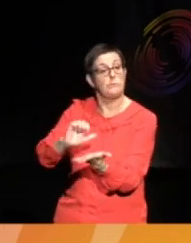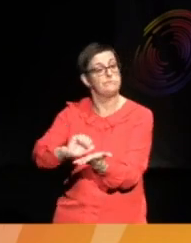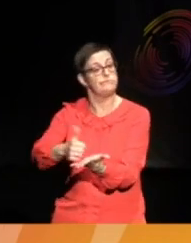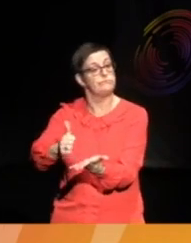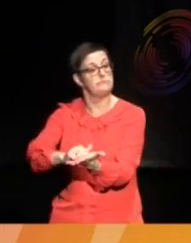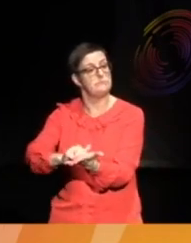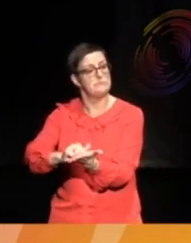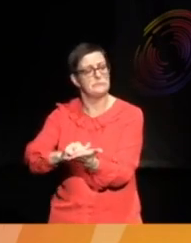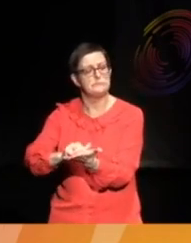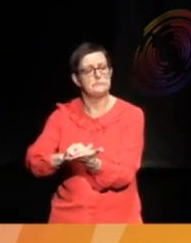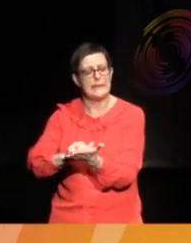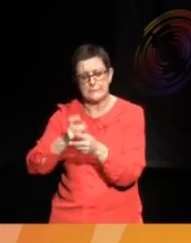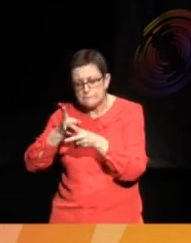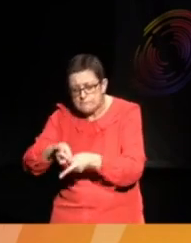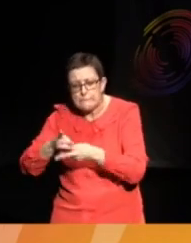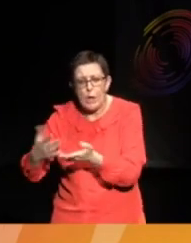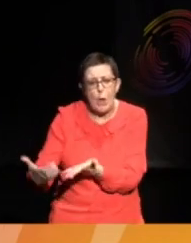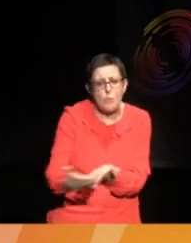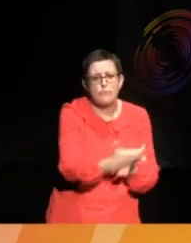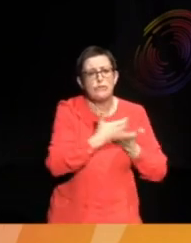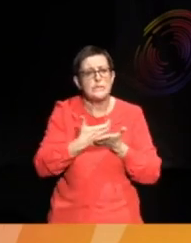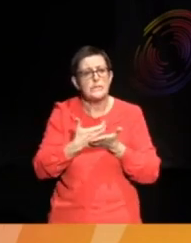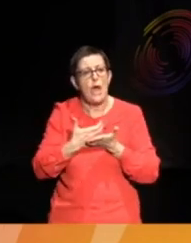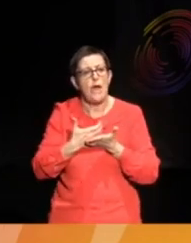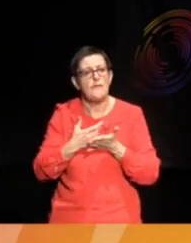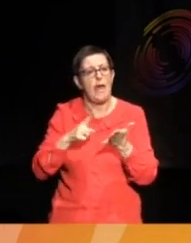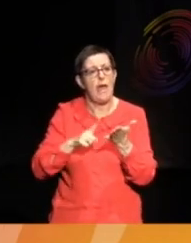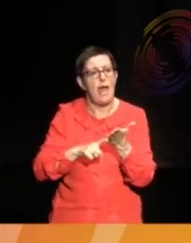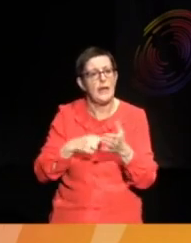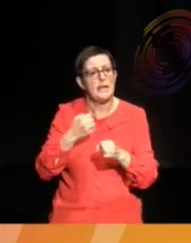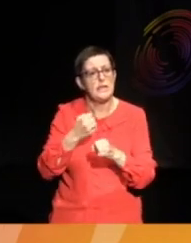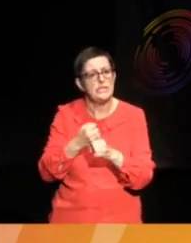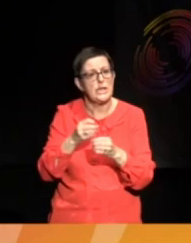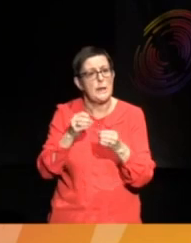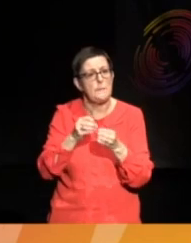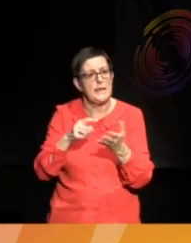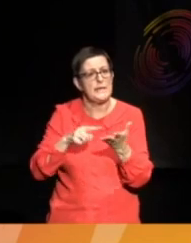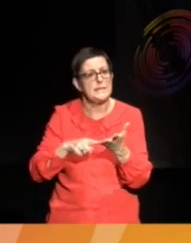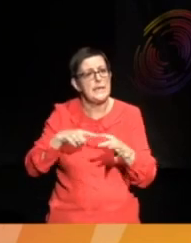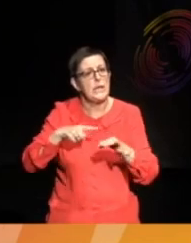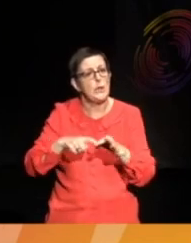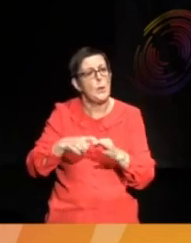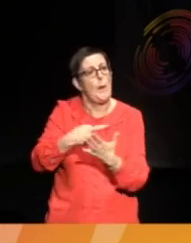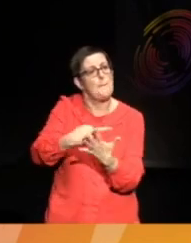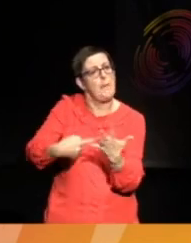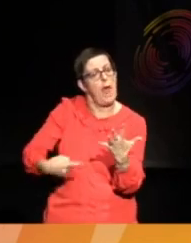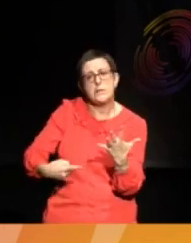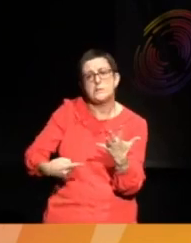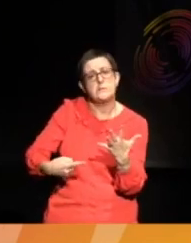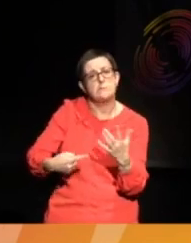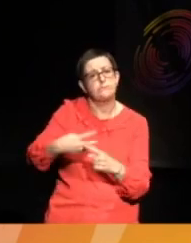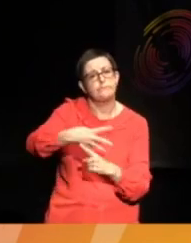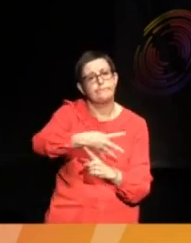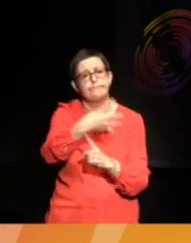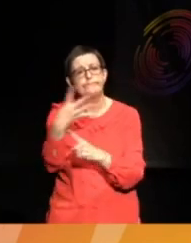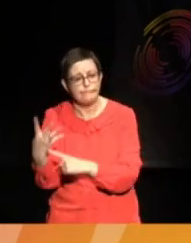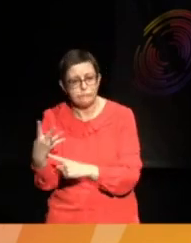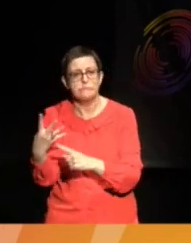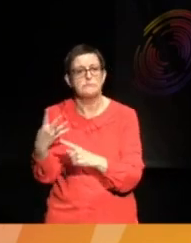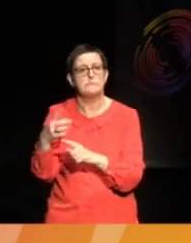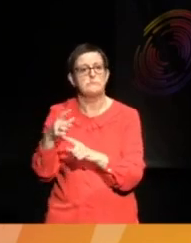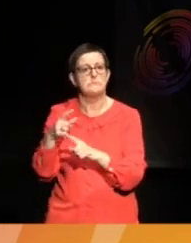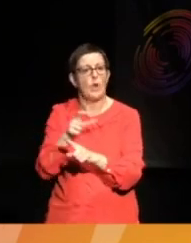preserving LGBTQ plus history and lost stories, particularly the stories of butch dykes.